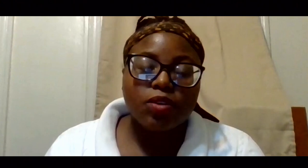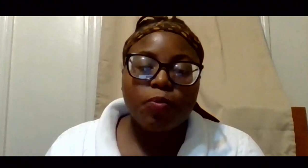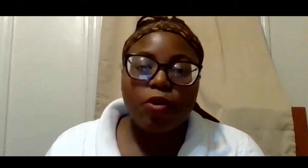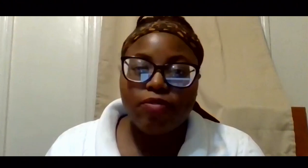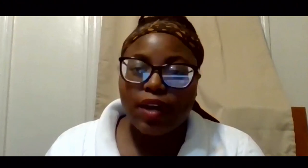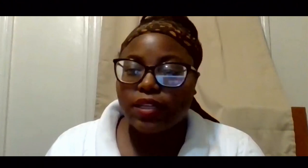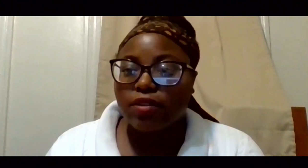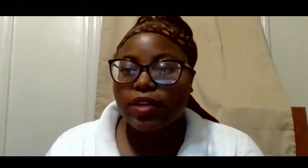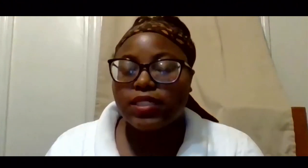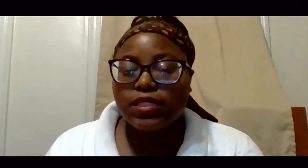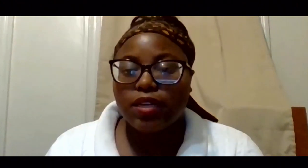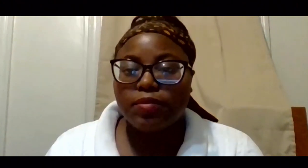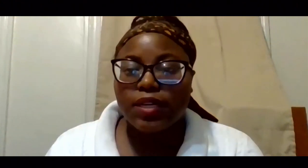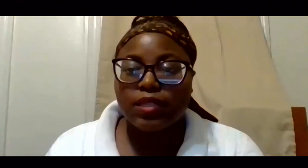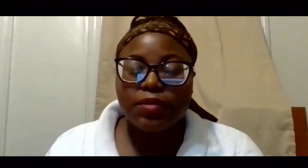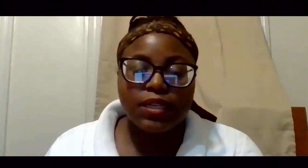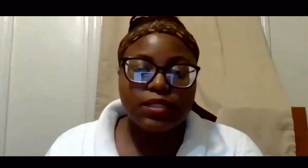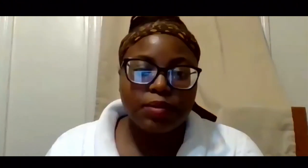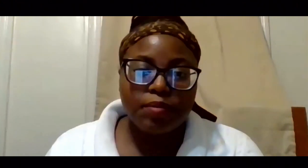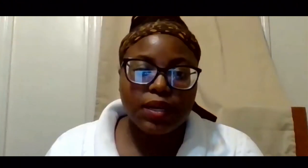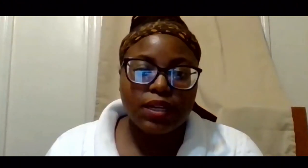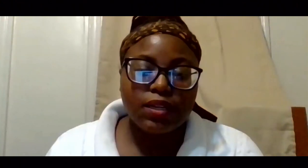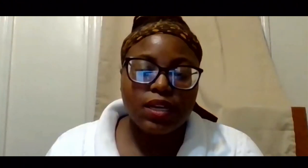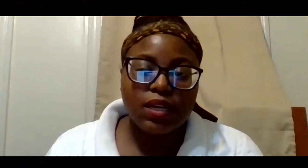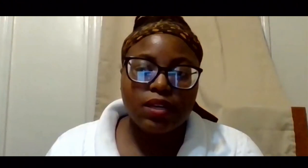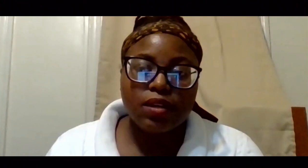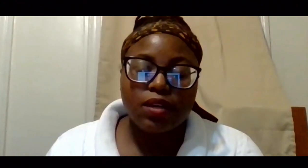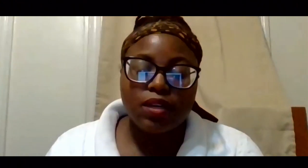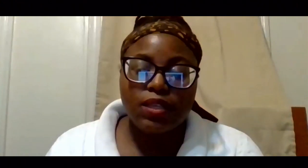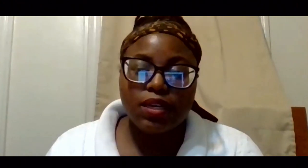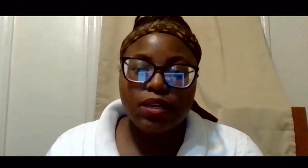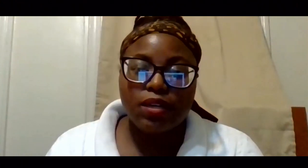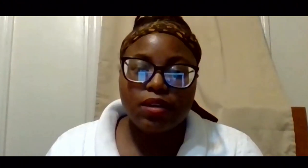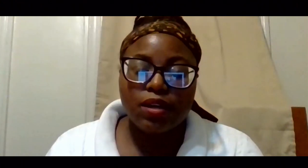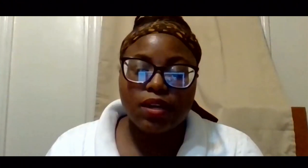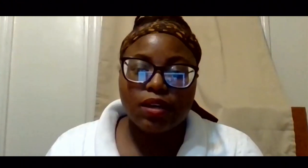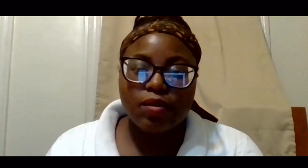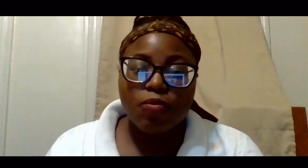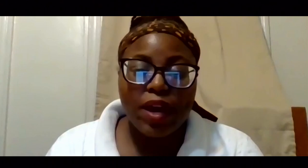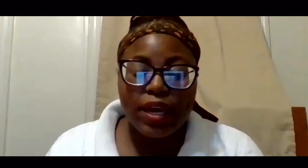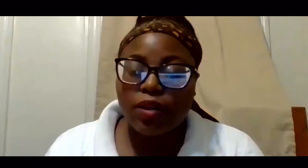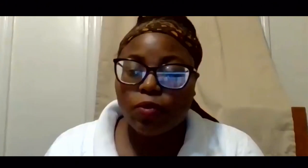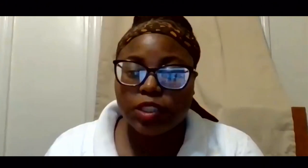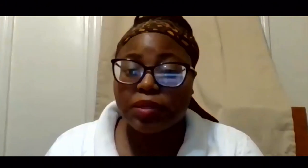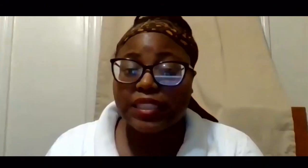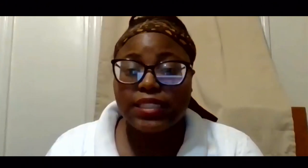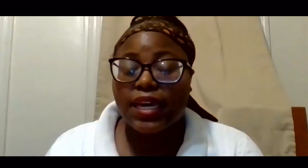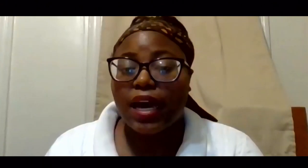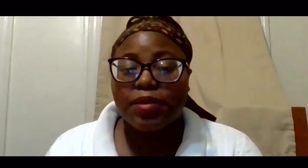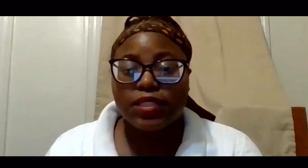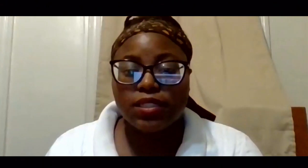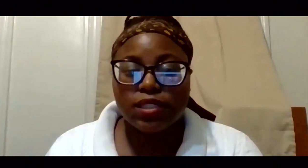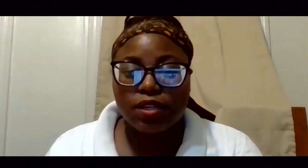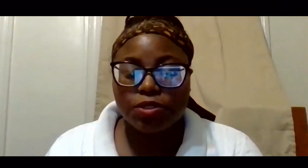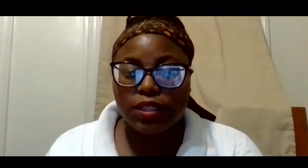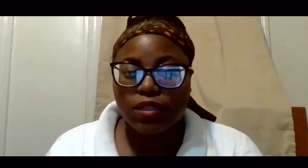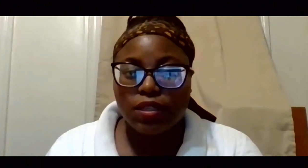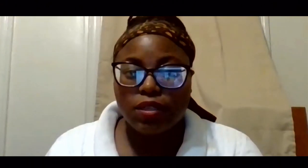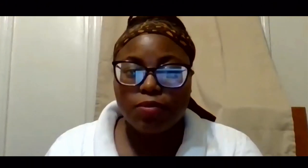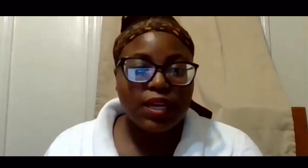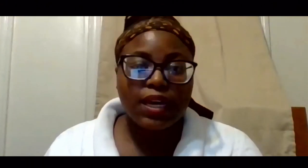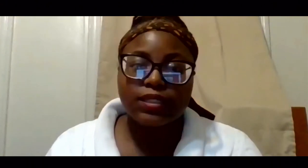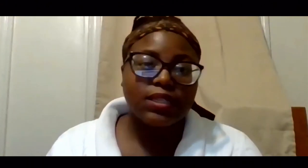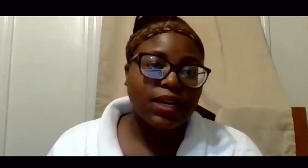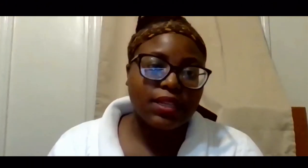So profiling in racism is something that's deeply embedded in the way in which policing happens in this country.